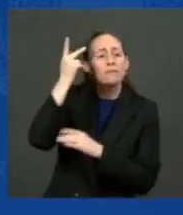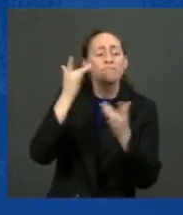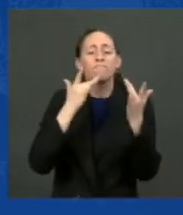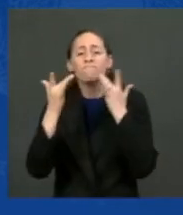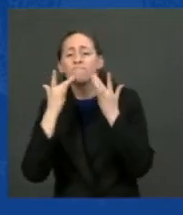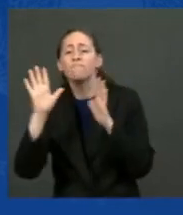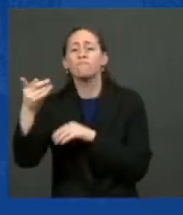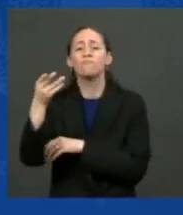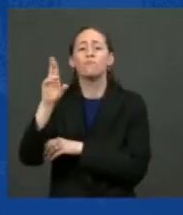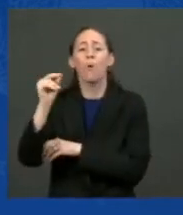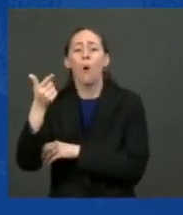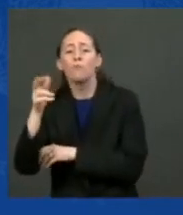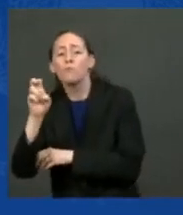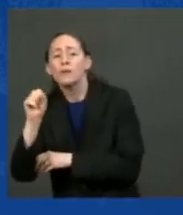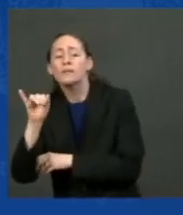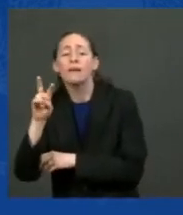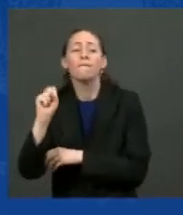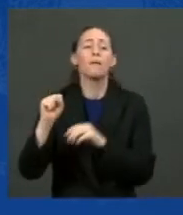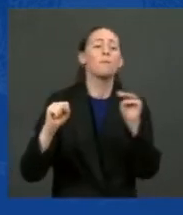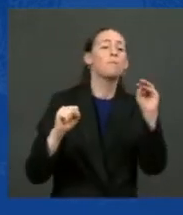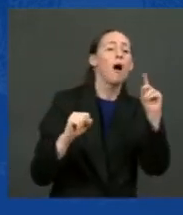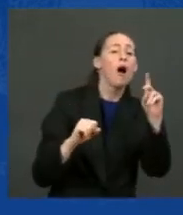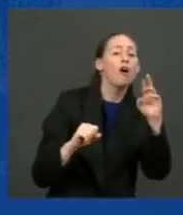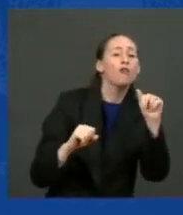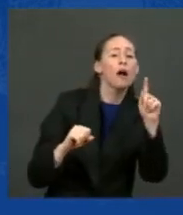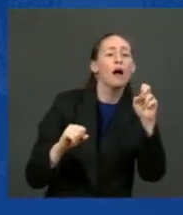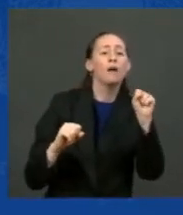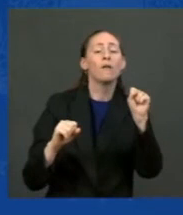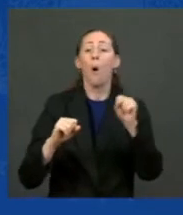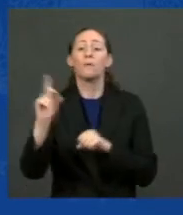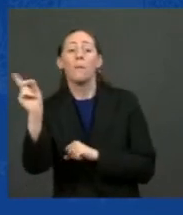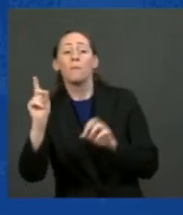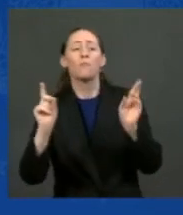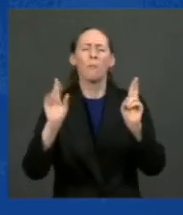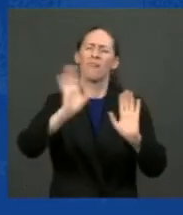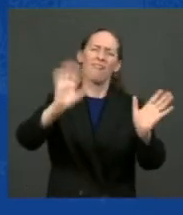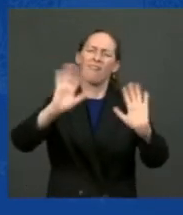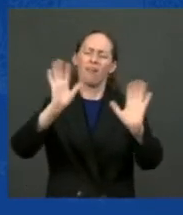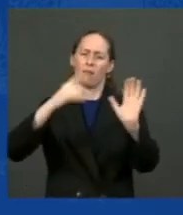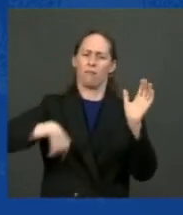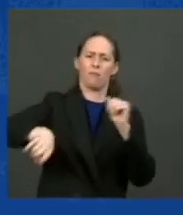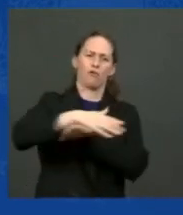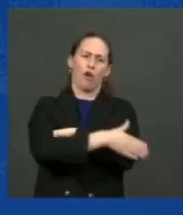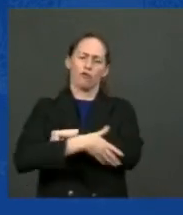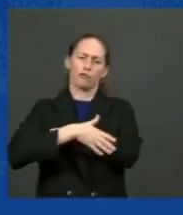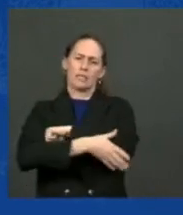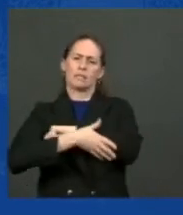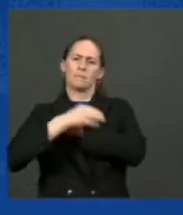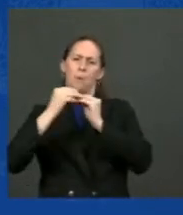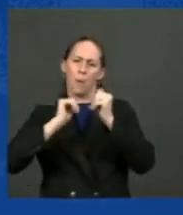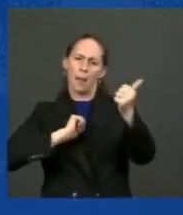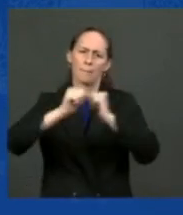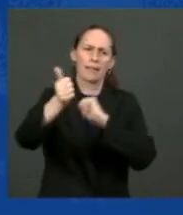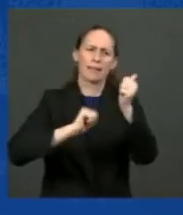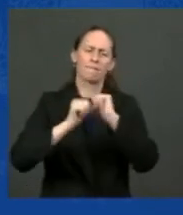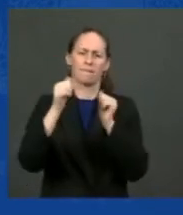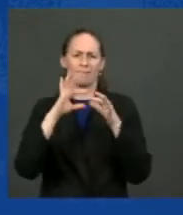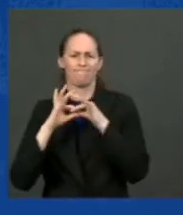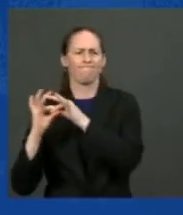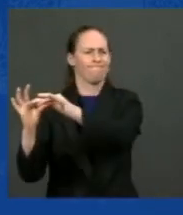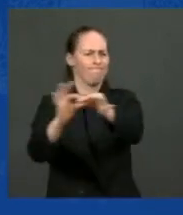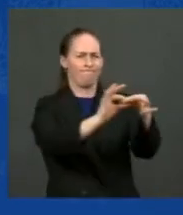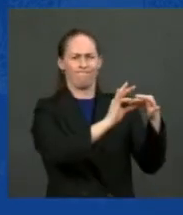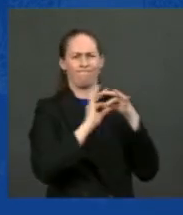one another. These bills are about competitiveness versus complacency. They're about opportunity versus